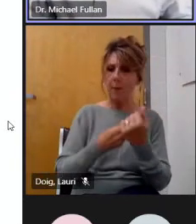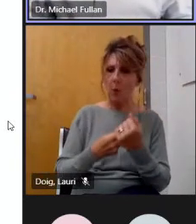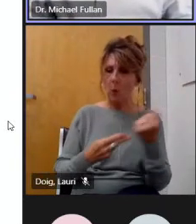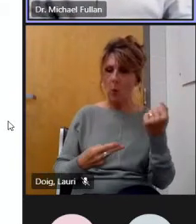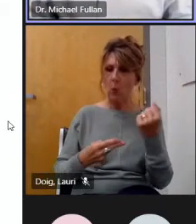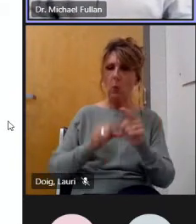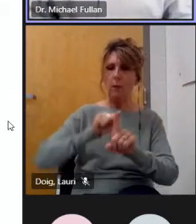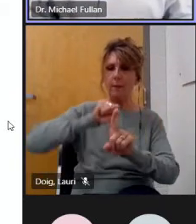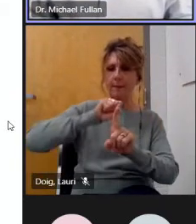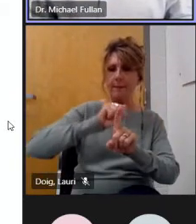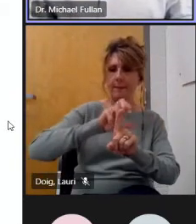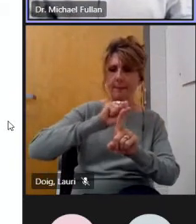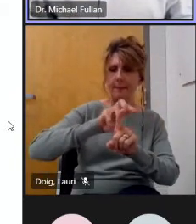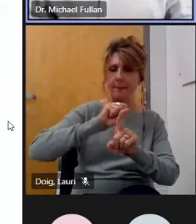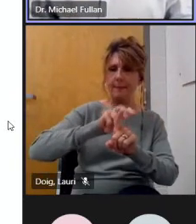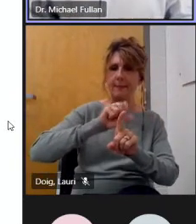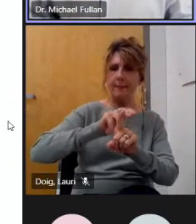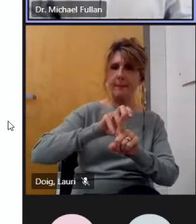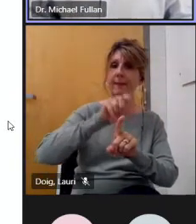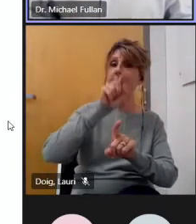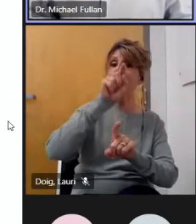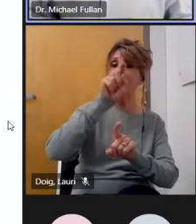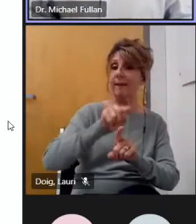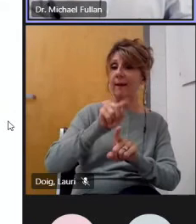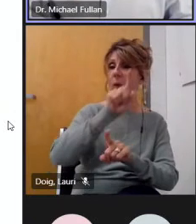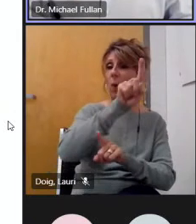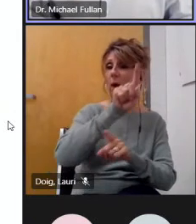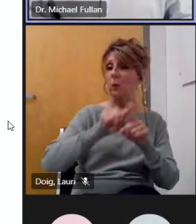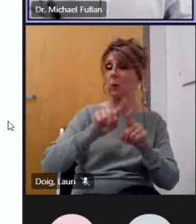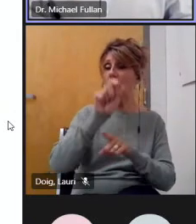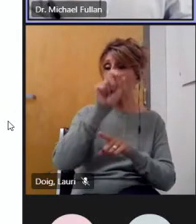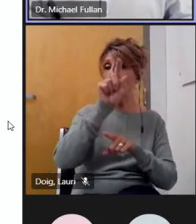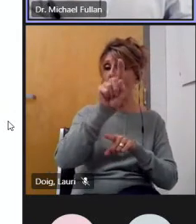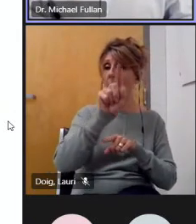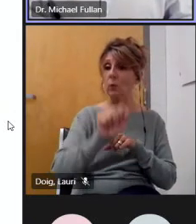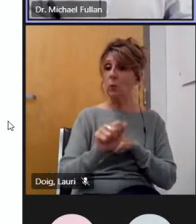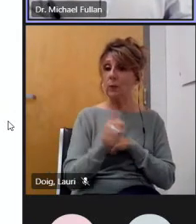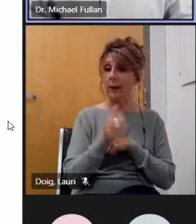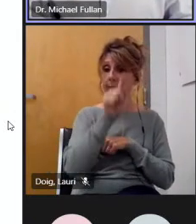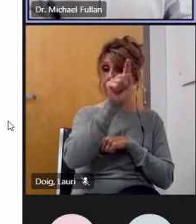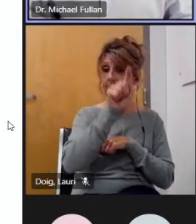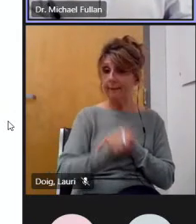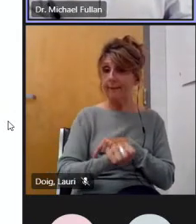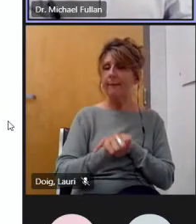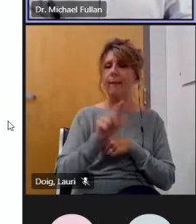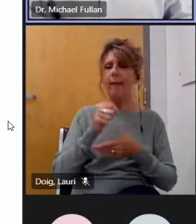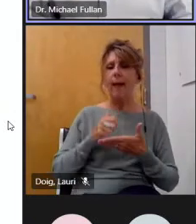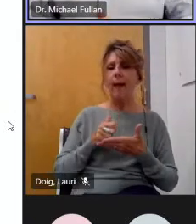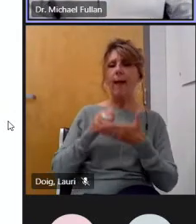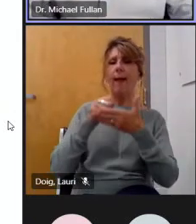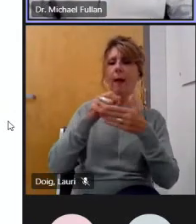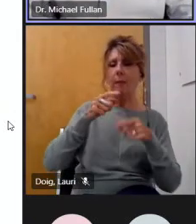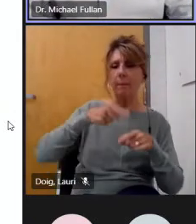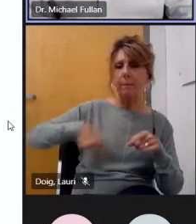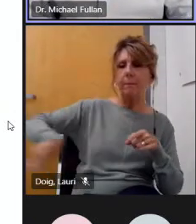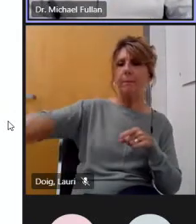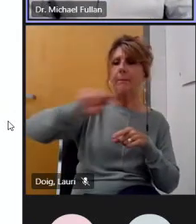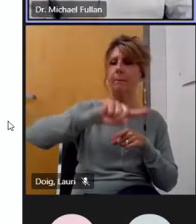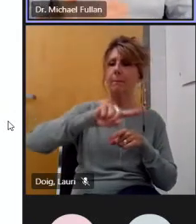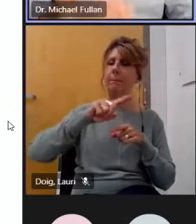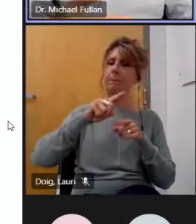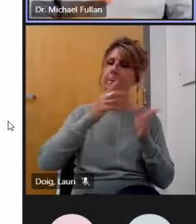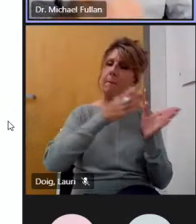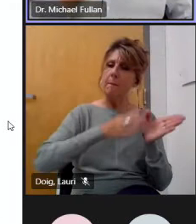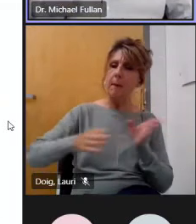give advice but also as discussion documents that we get people to redo the agenda with us jointly